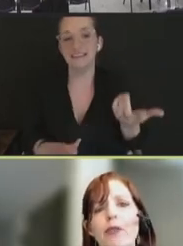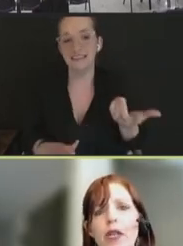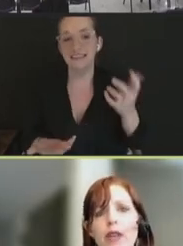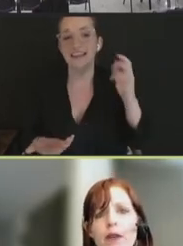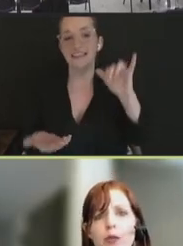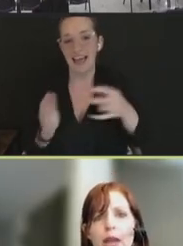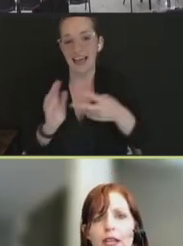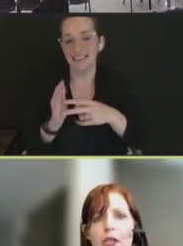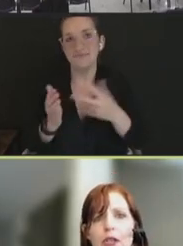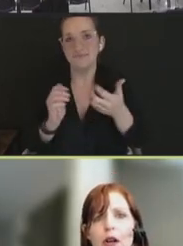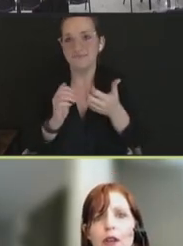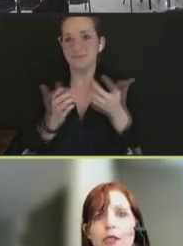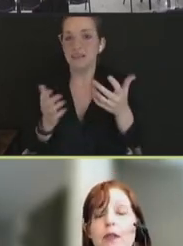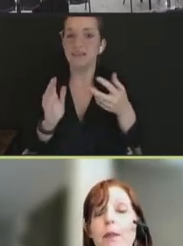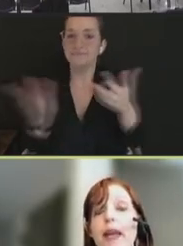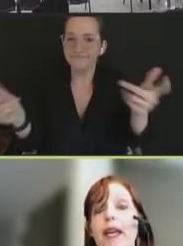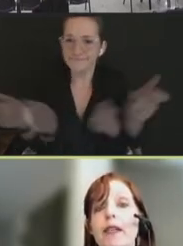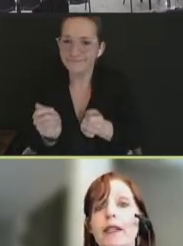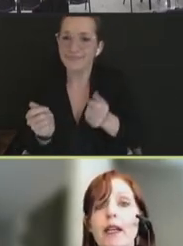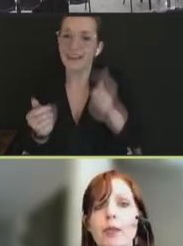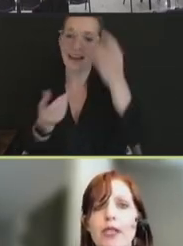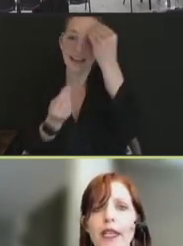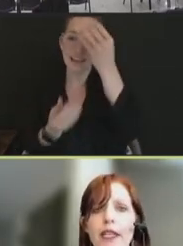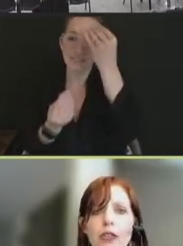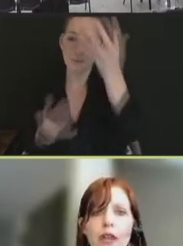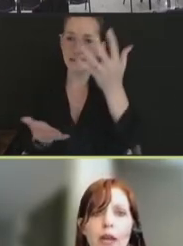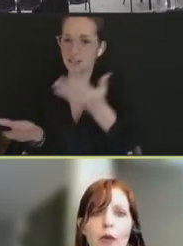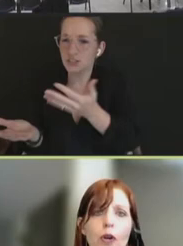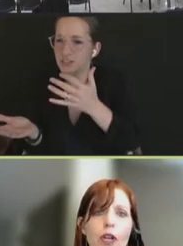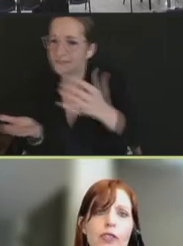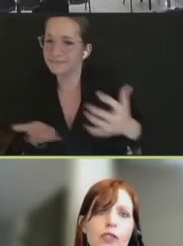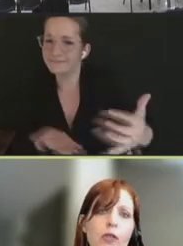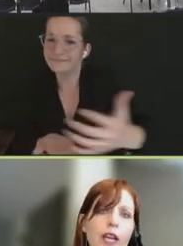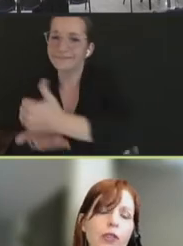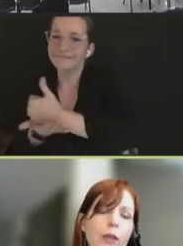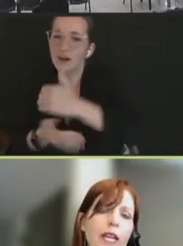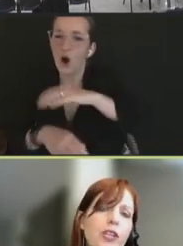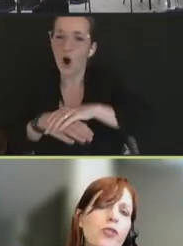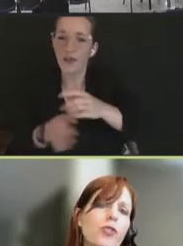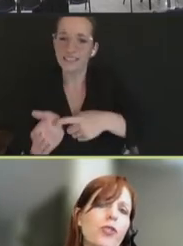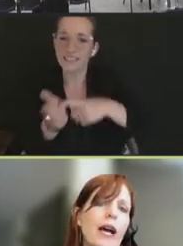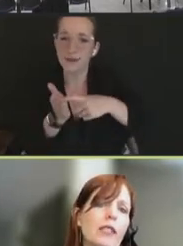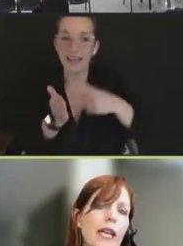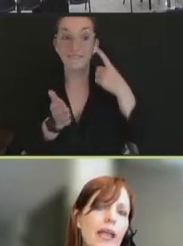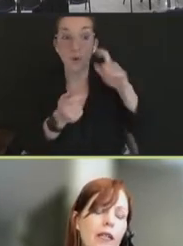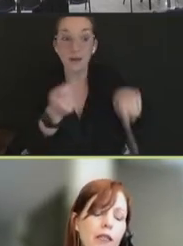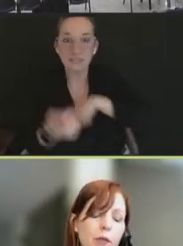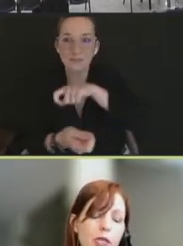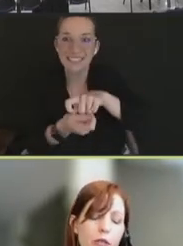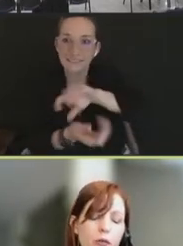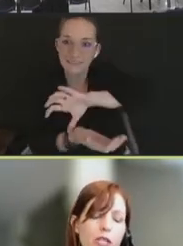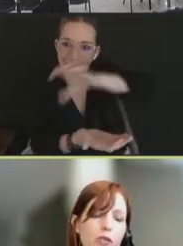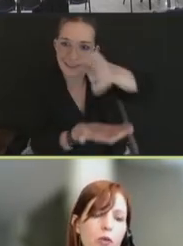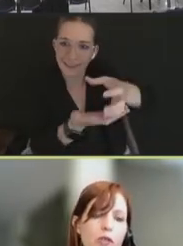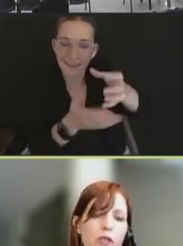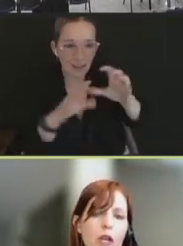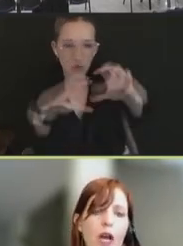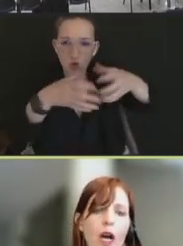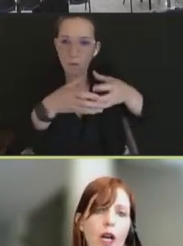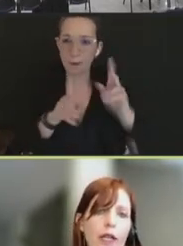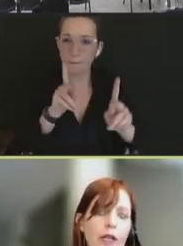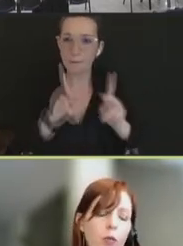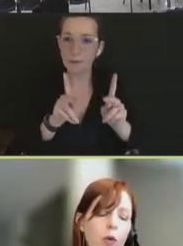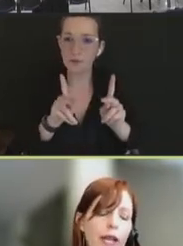gathering the information on the demand in a particular network so that you're making sure you allocate a limited resource